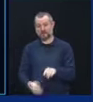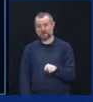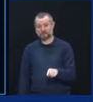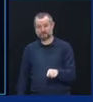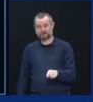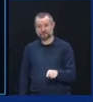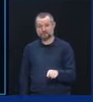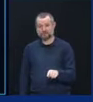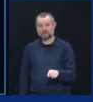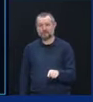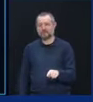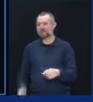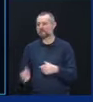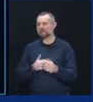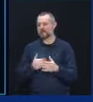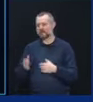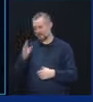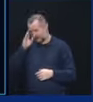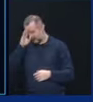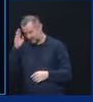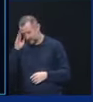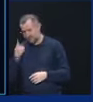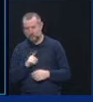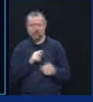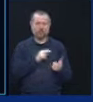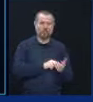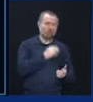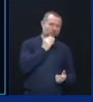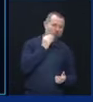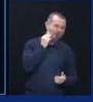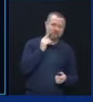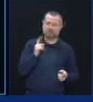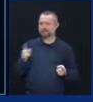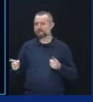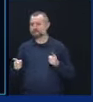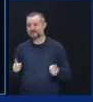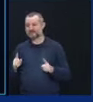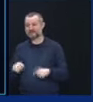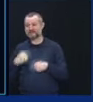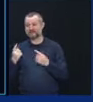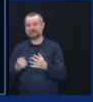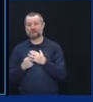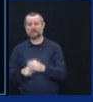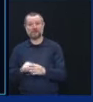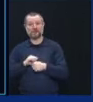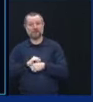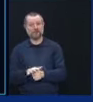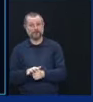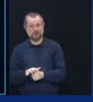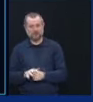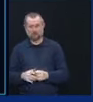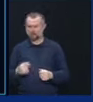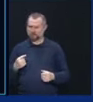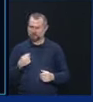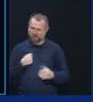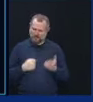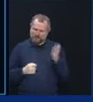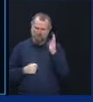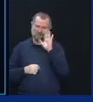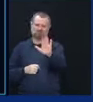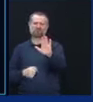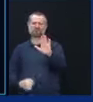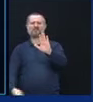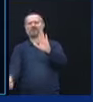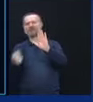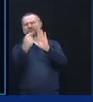Hospital deaths and nursing home deaths. From day one. This is how many people died in hospitals. This is how many people